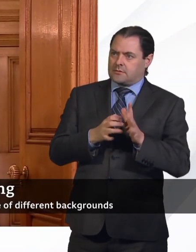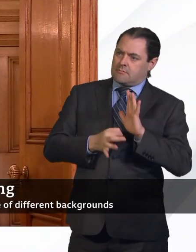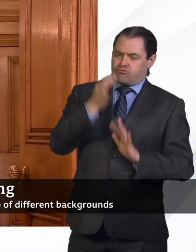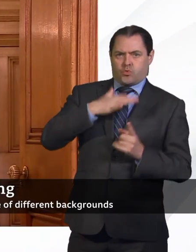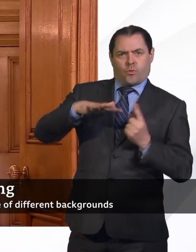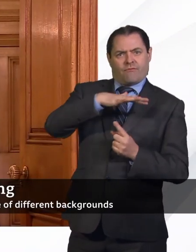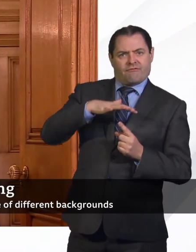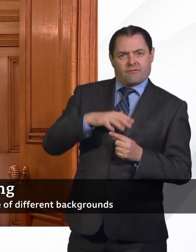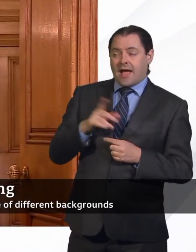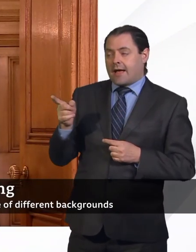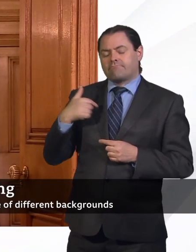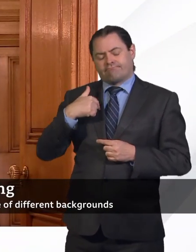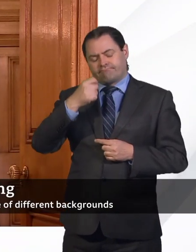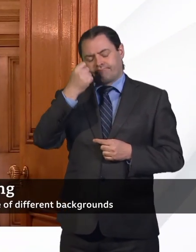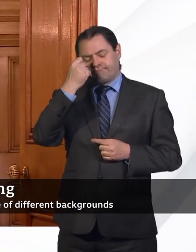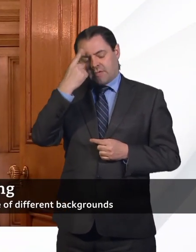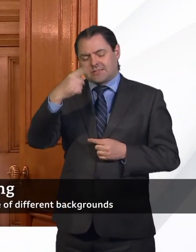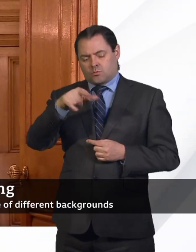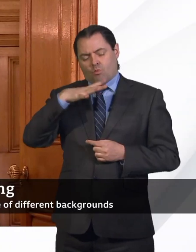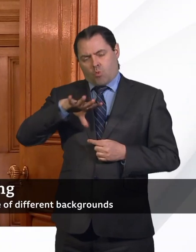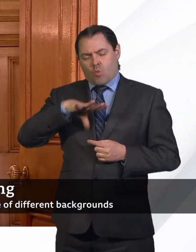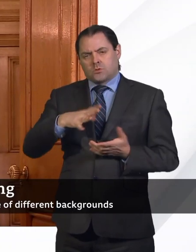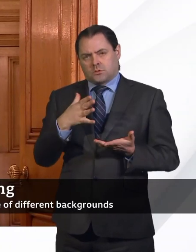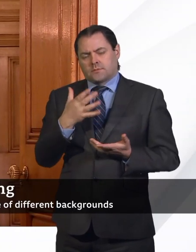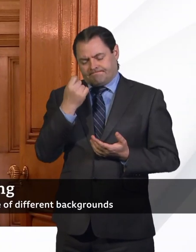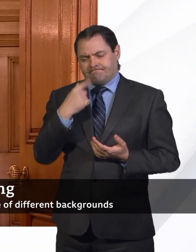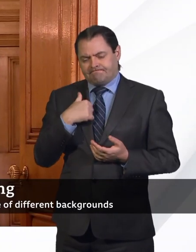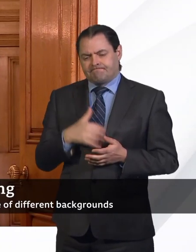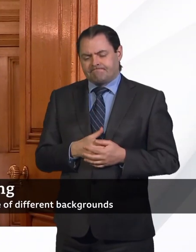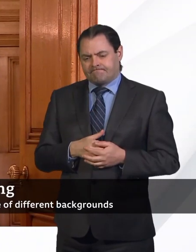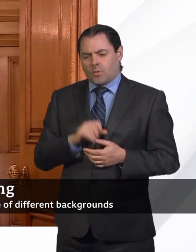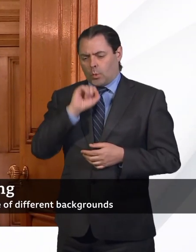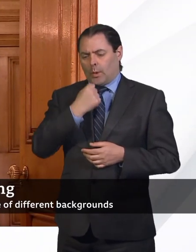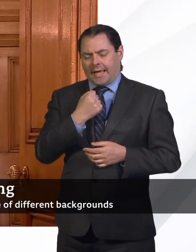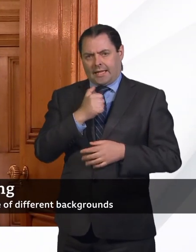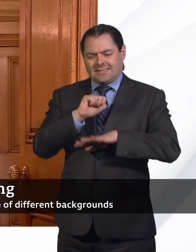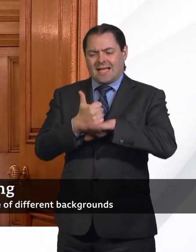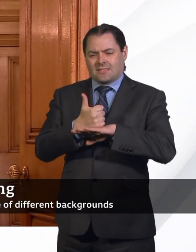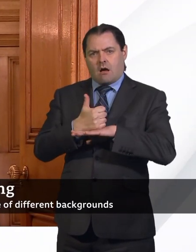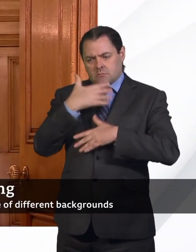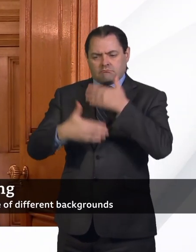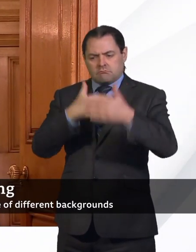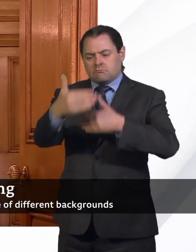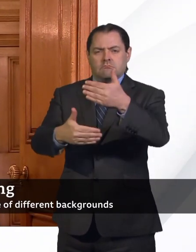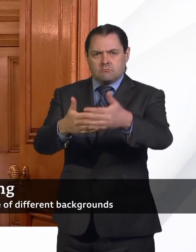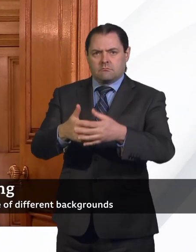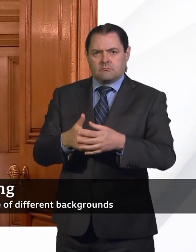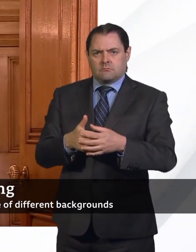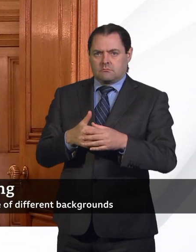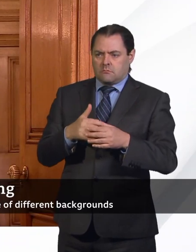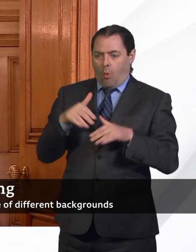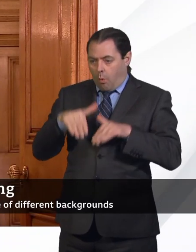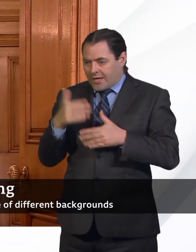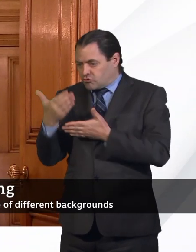I get that yearning and we will put action in place as soon as we can. We won't wait for a